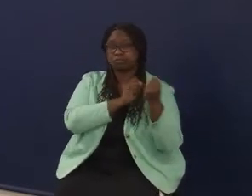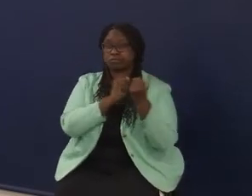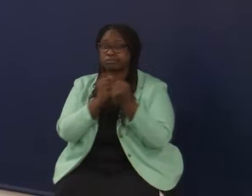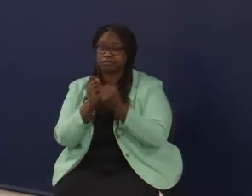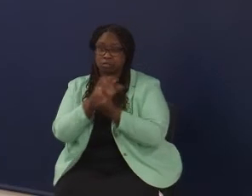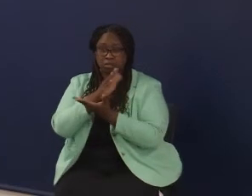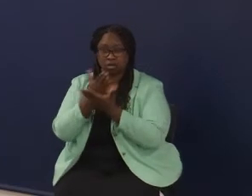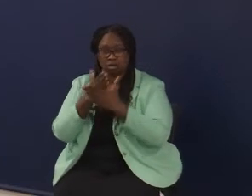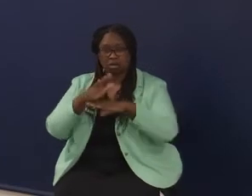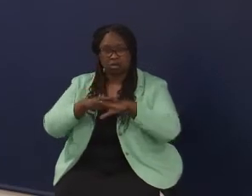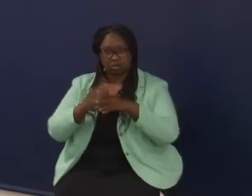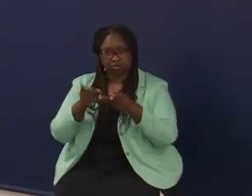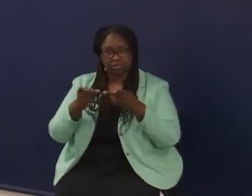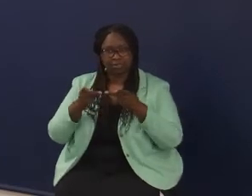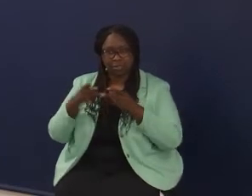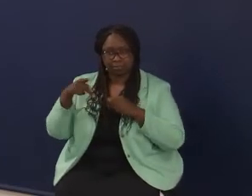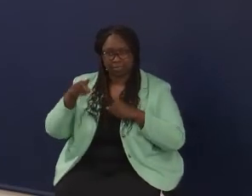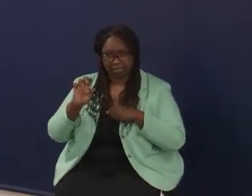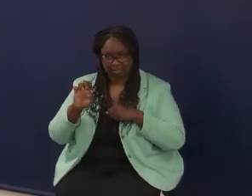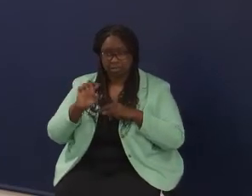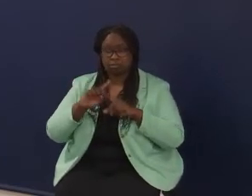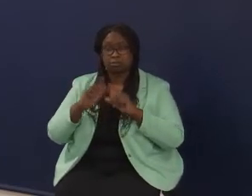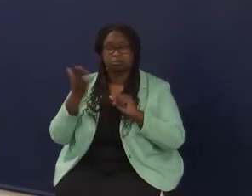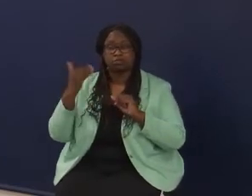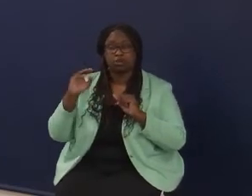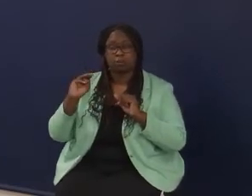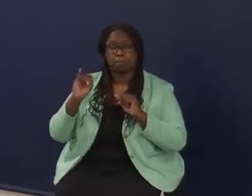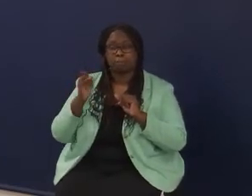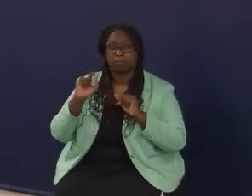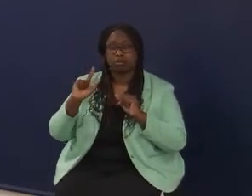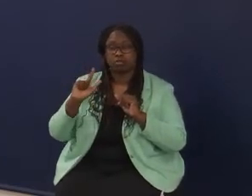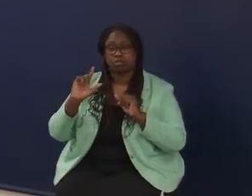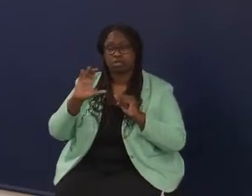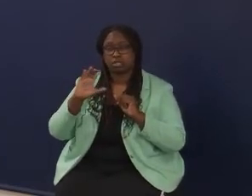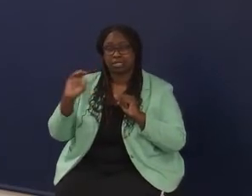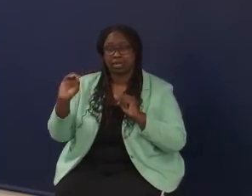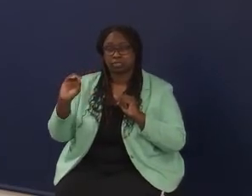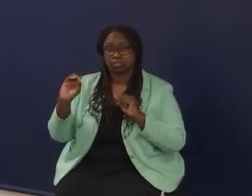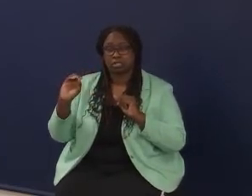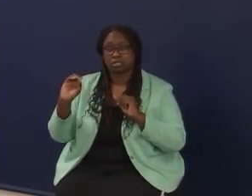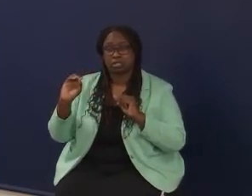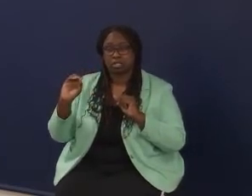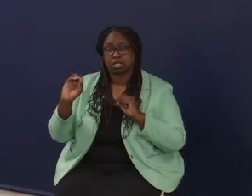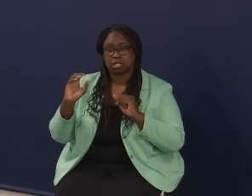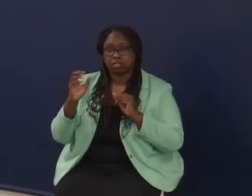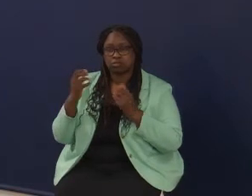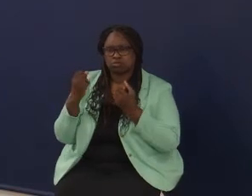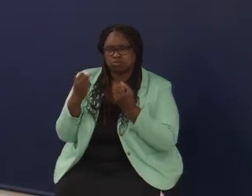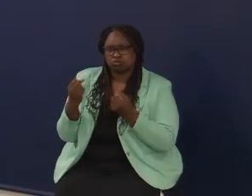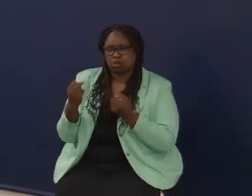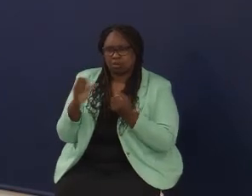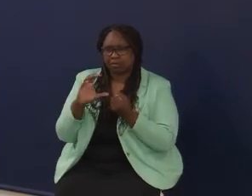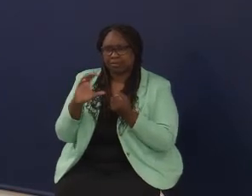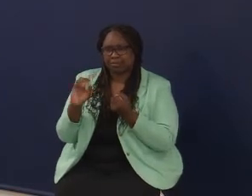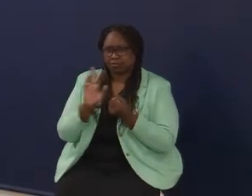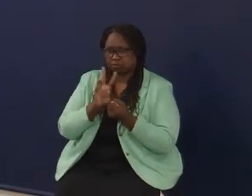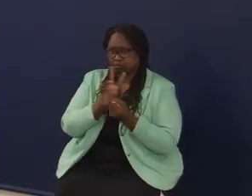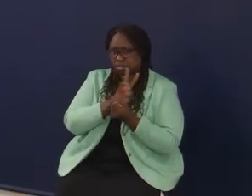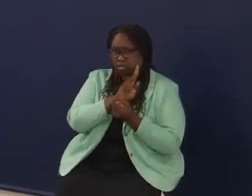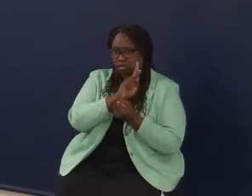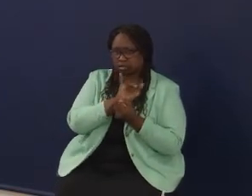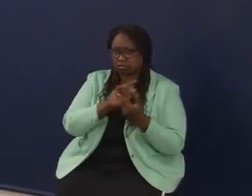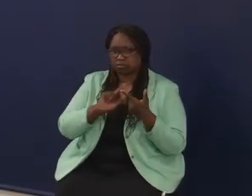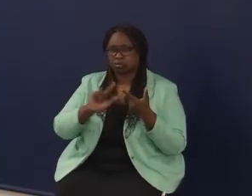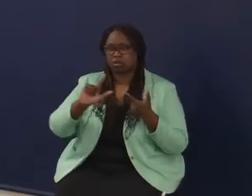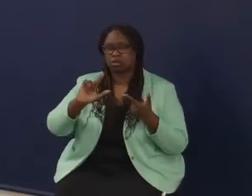-site PE. We've had western Kentucky districts, Marshall County is a super strong anchor county in far west Kentucky, Logan